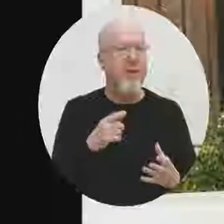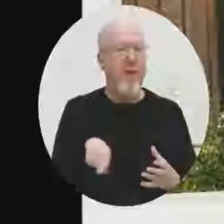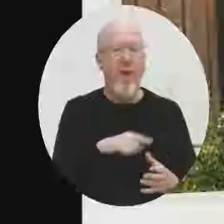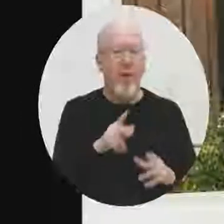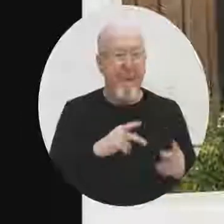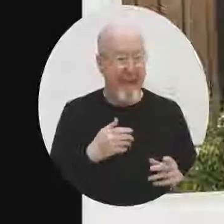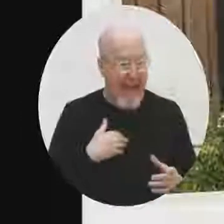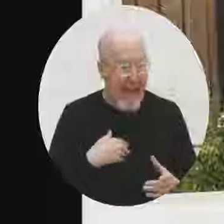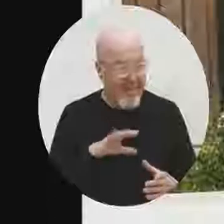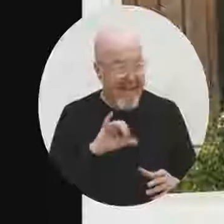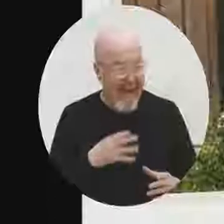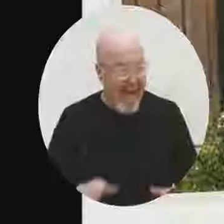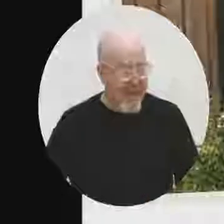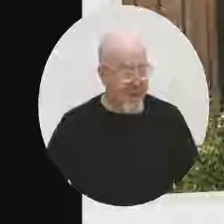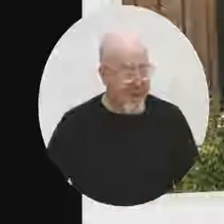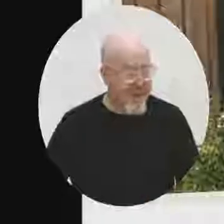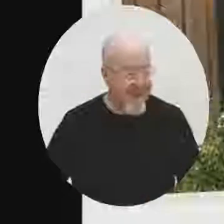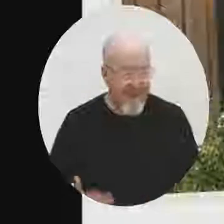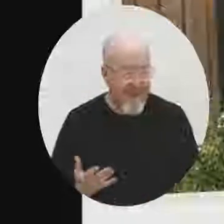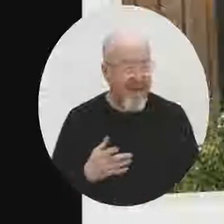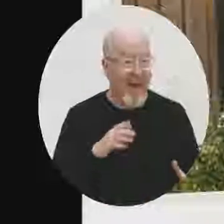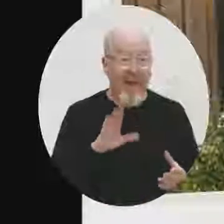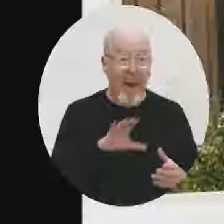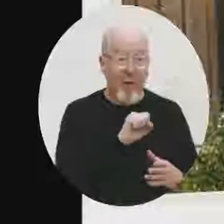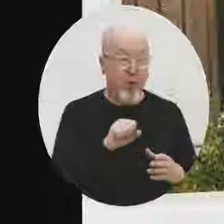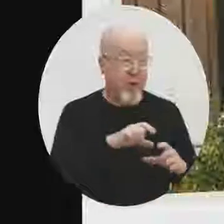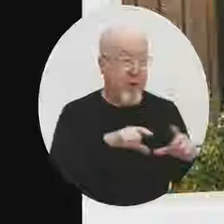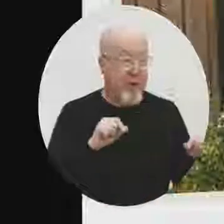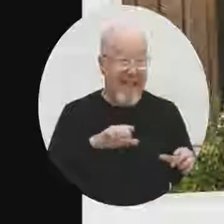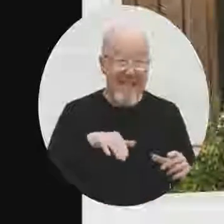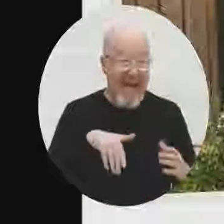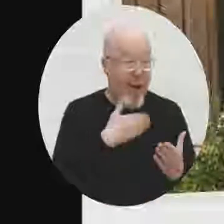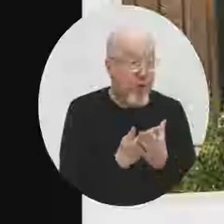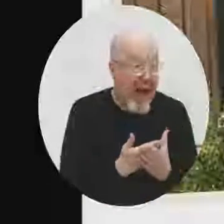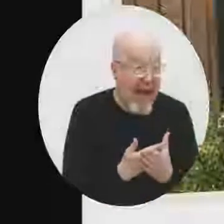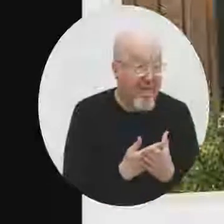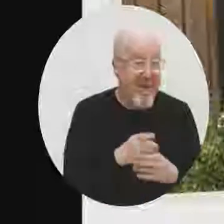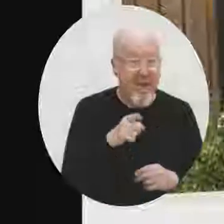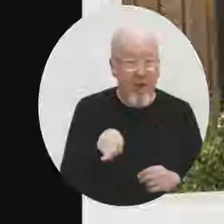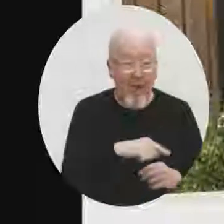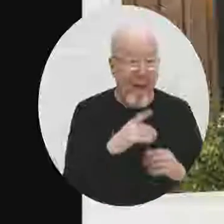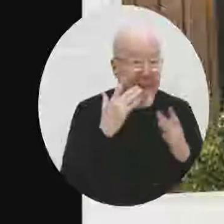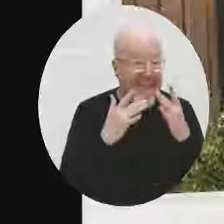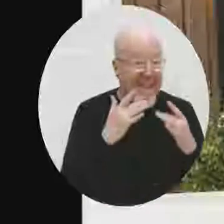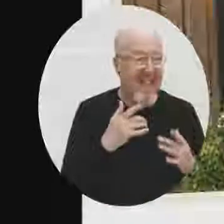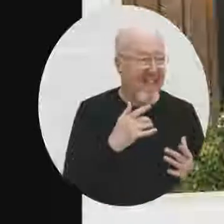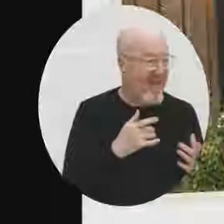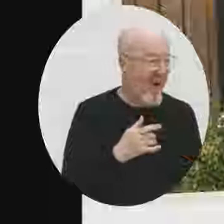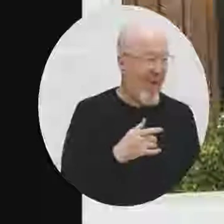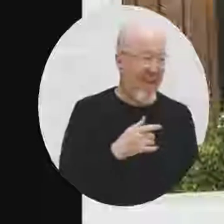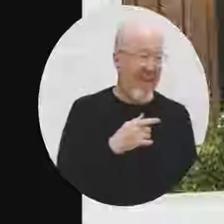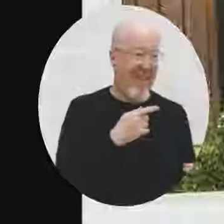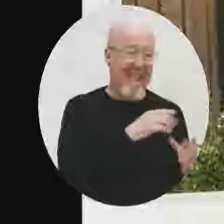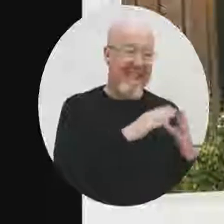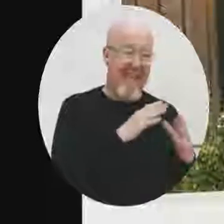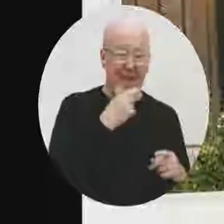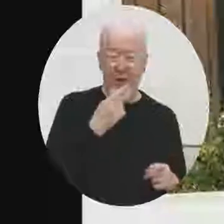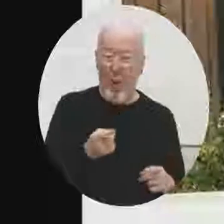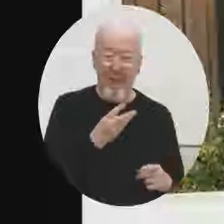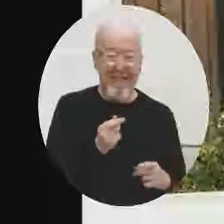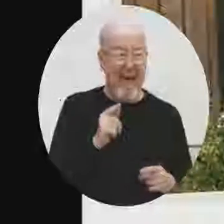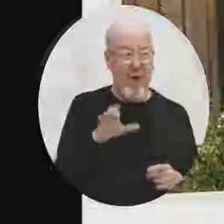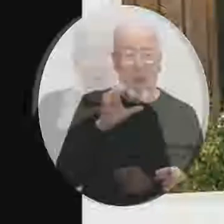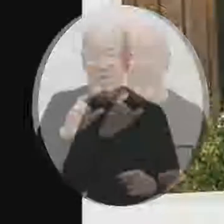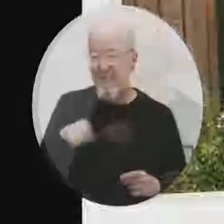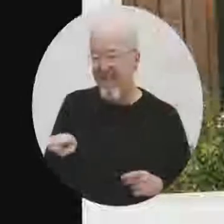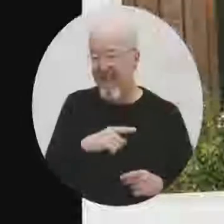Right? Because their social security checks hadn't arrived yet. So the truth is, is what they were basically saying to hundreds of residents, we hope you